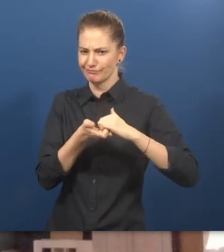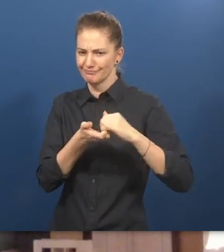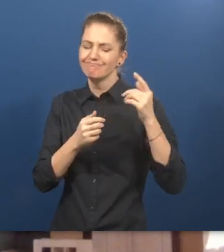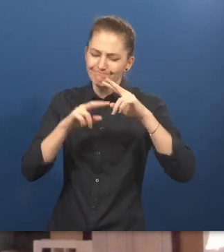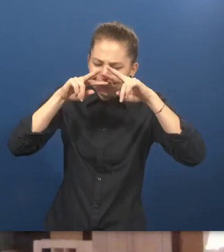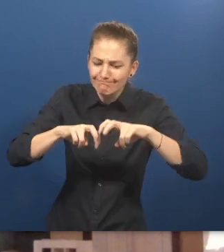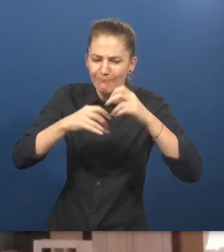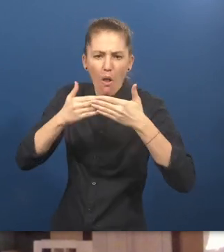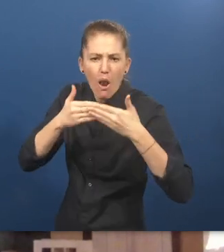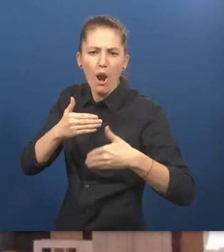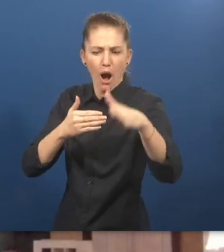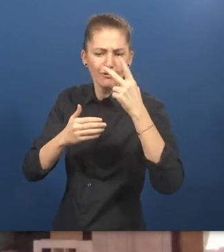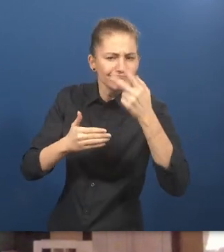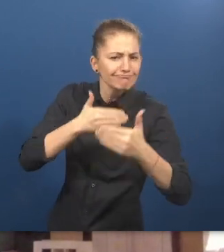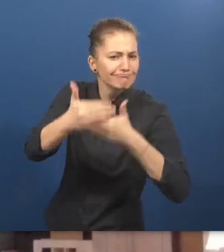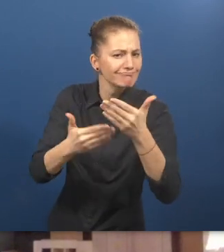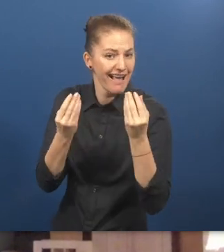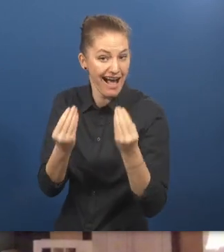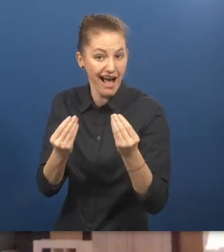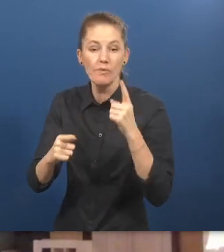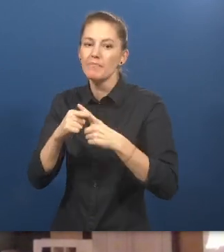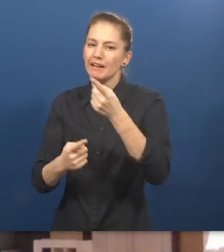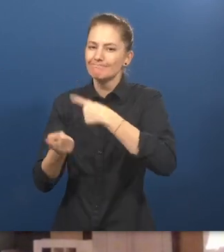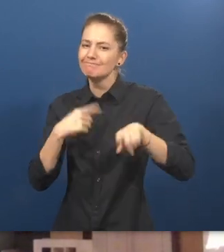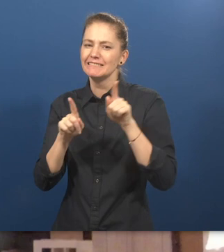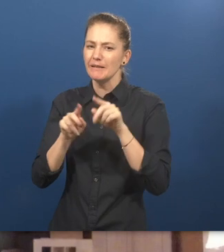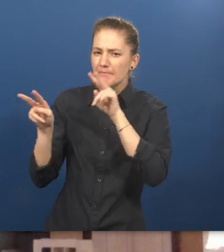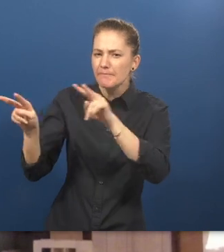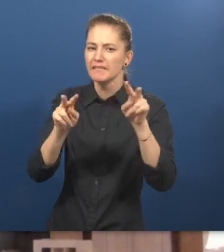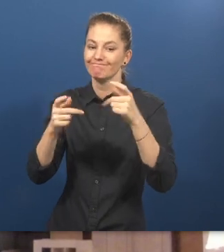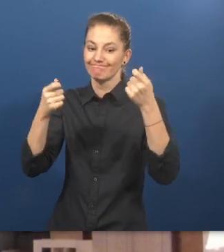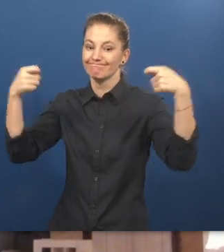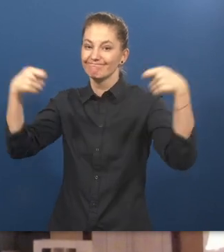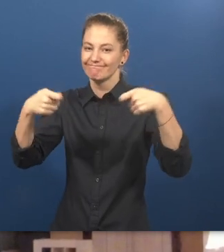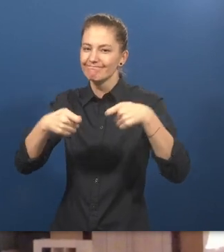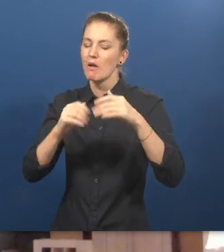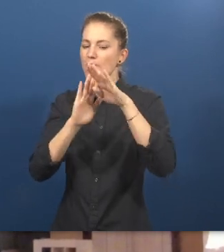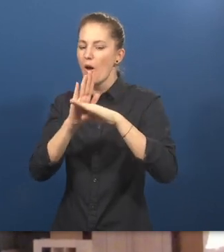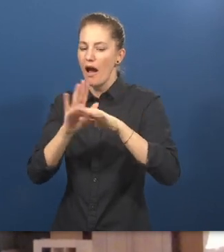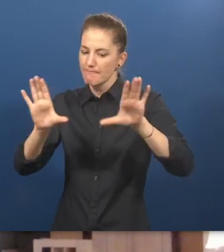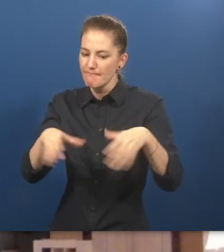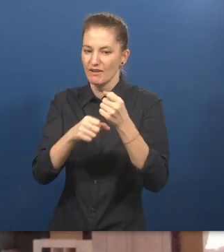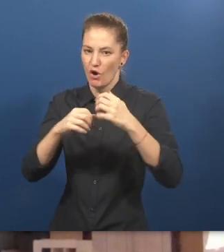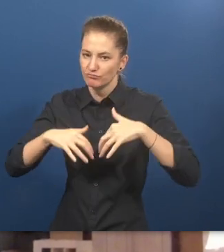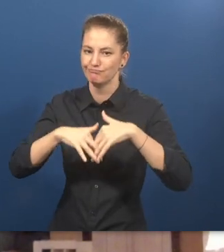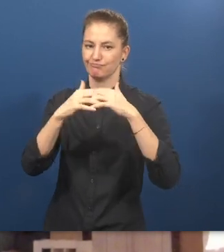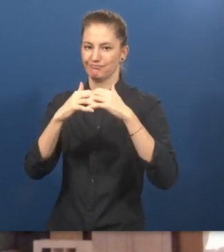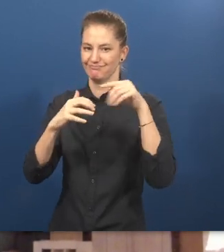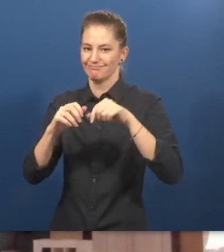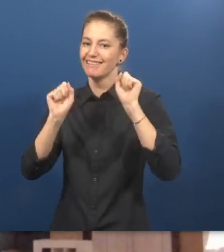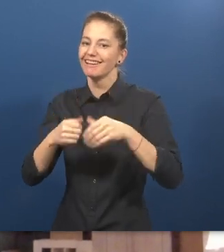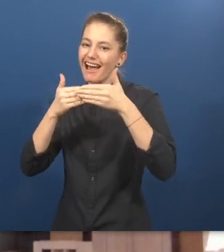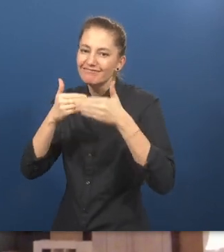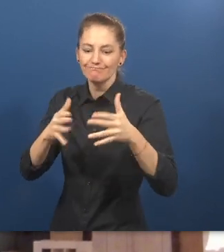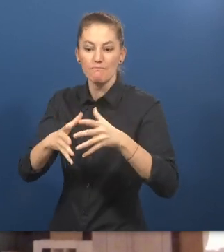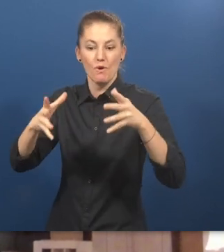increase research on long-term outcomes. We will also establish an ongoing funder and program task force to sustain and expand